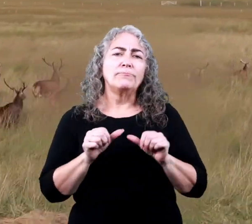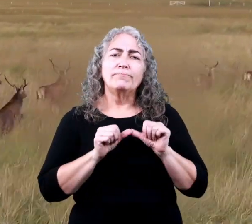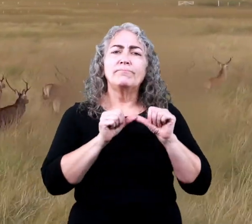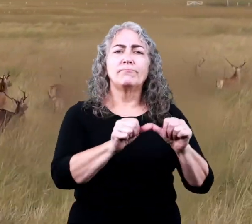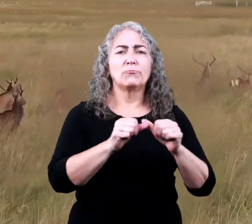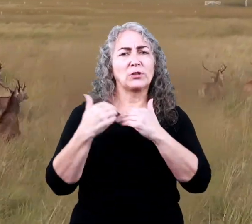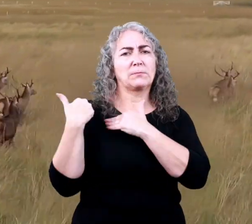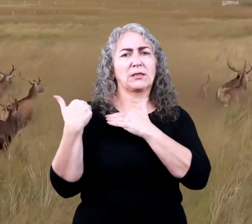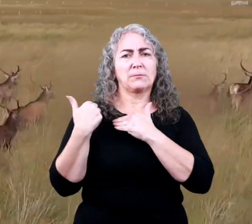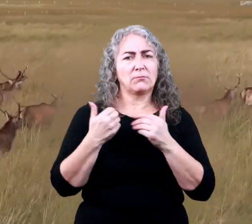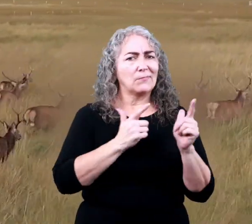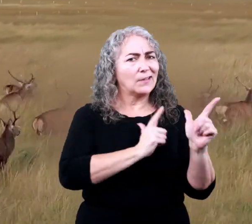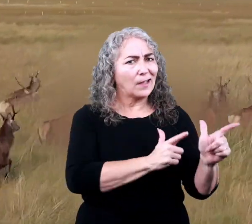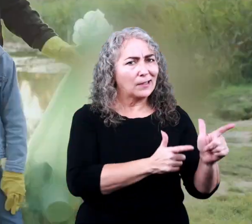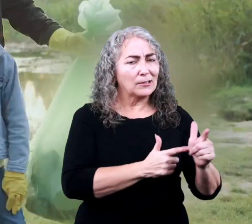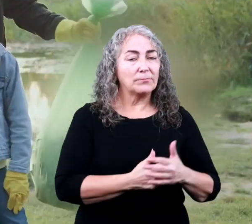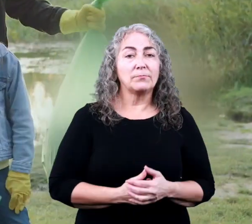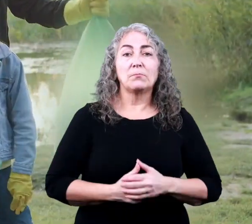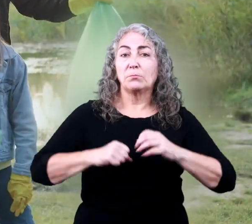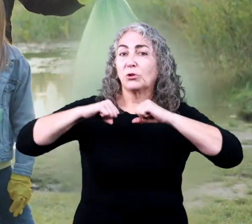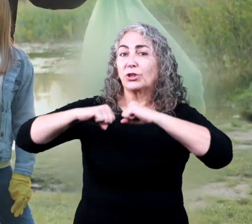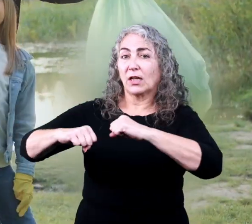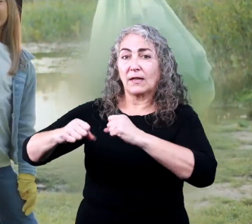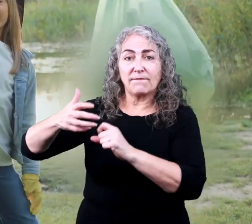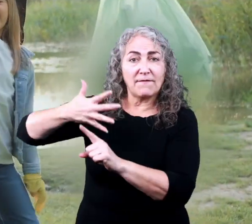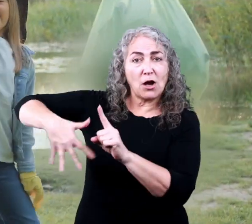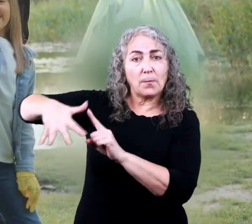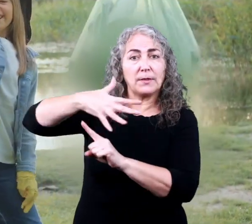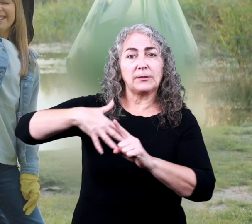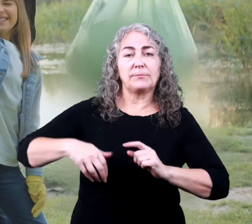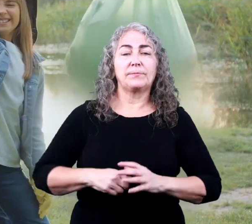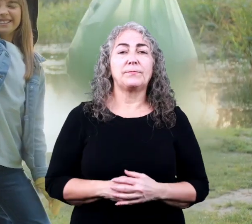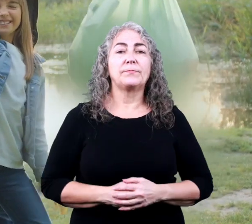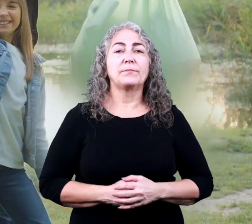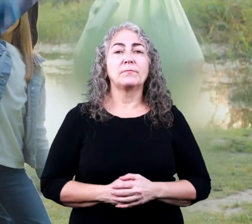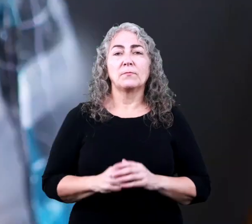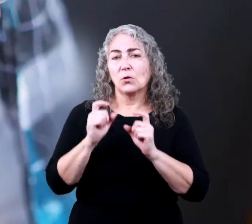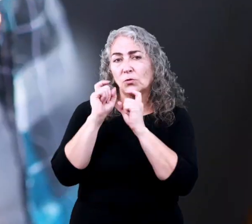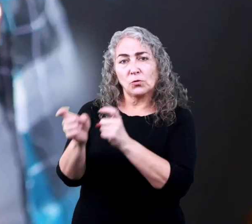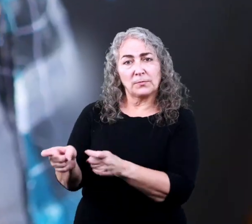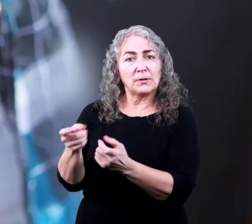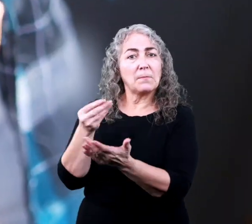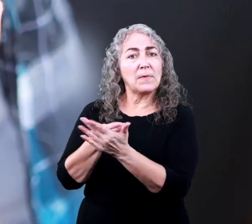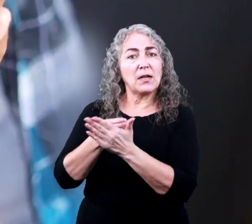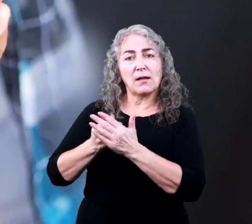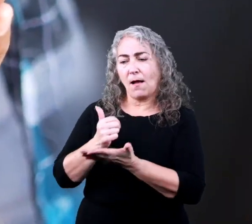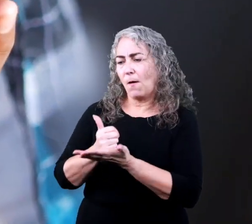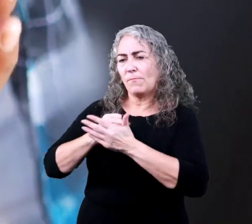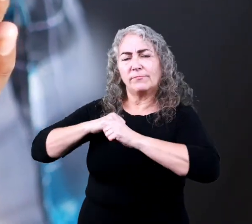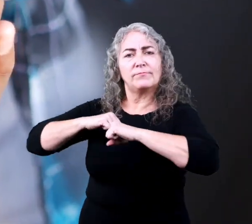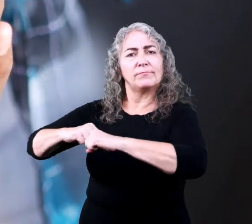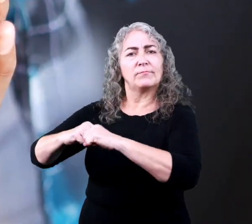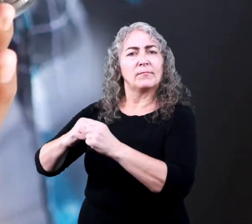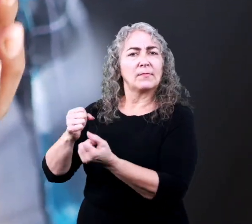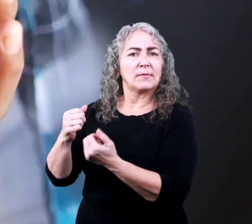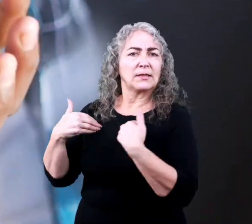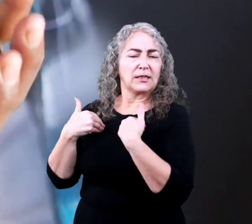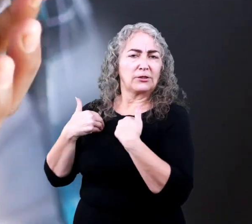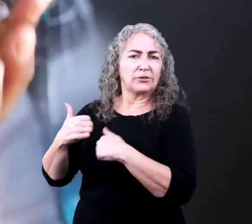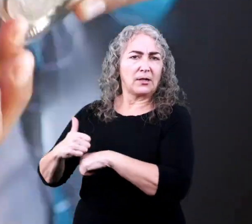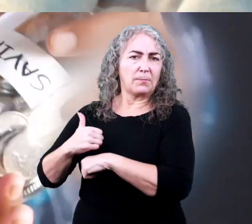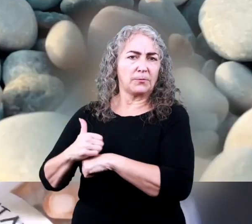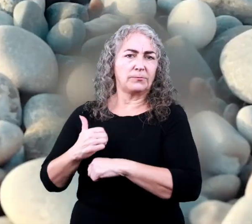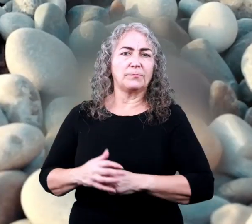is being responsible about hunting protecting our environment or contributing money to help endangered